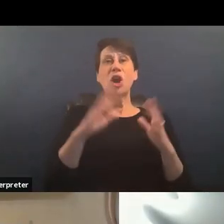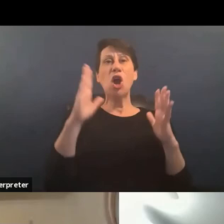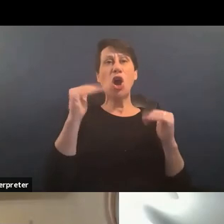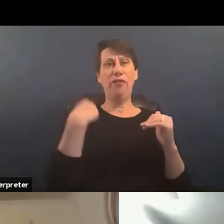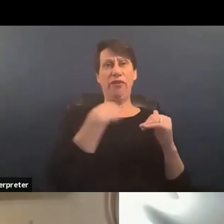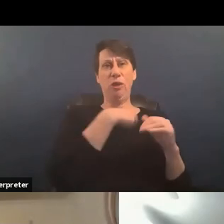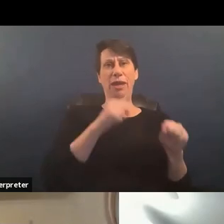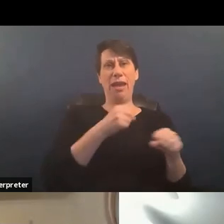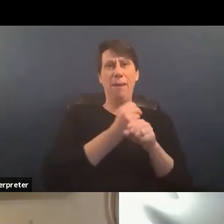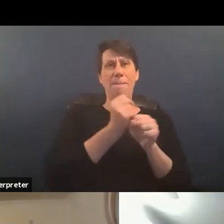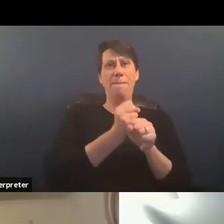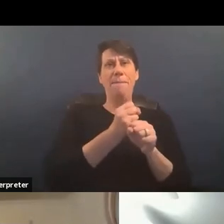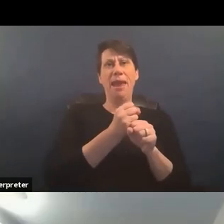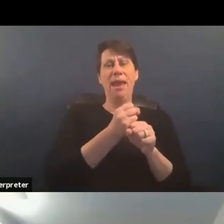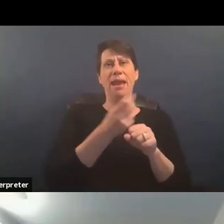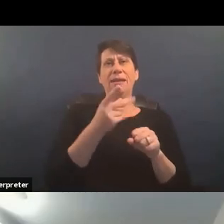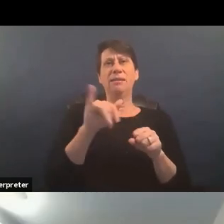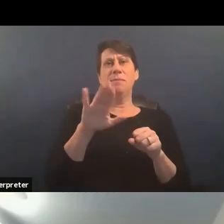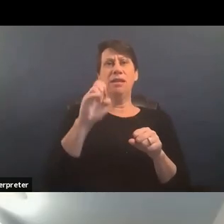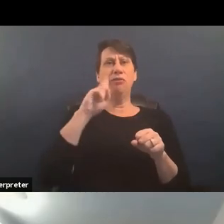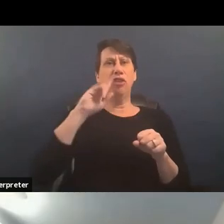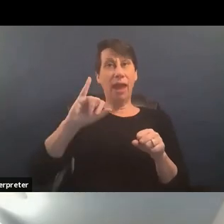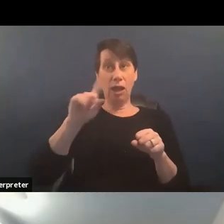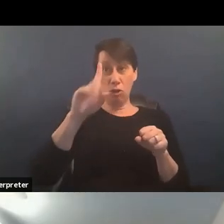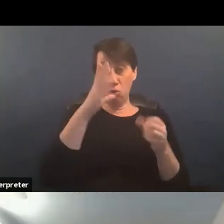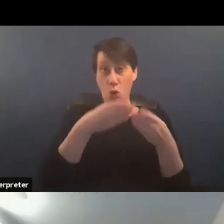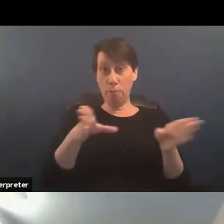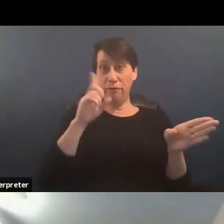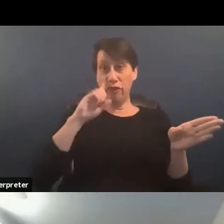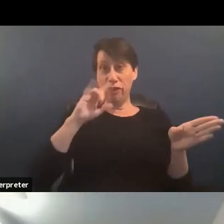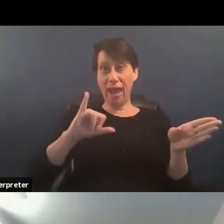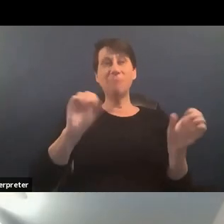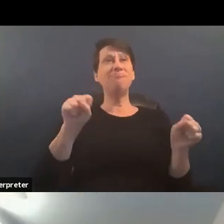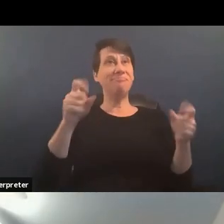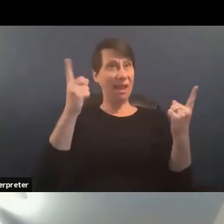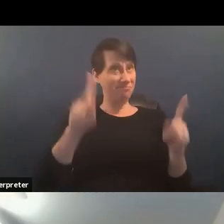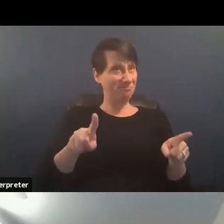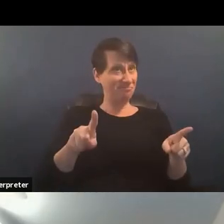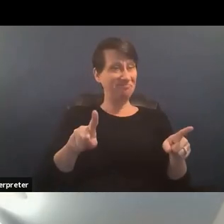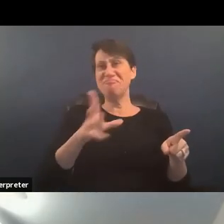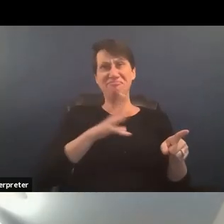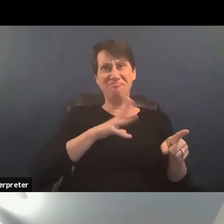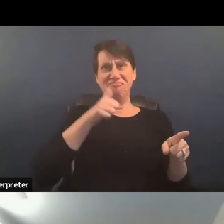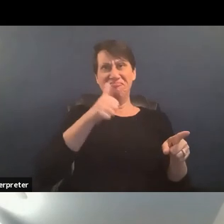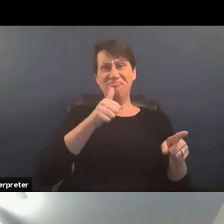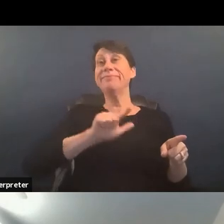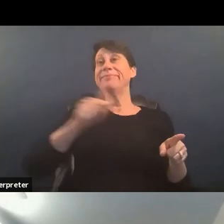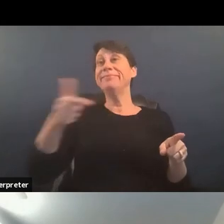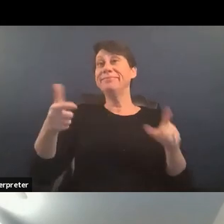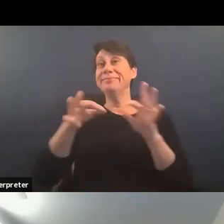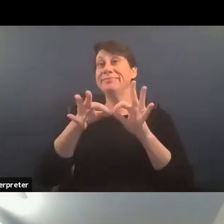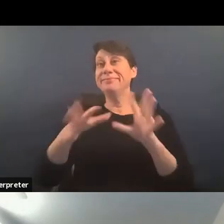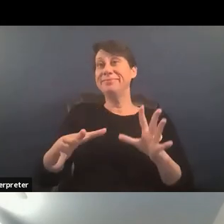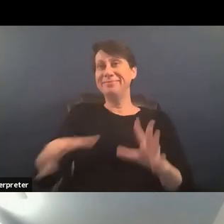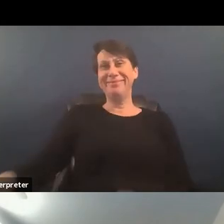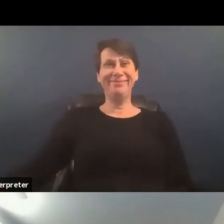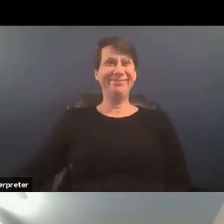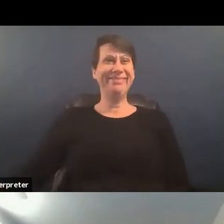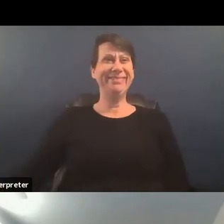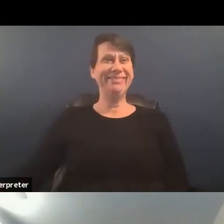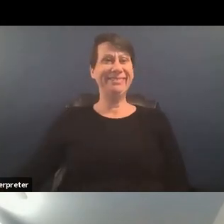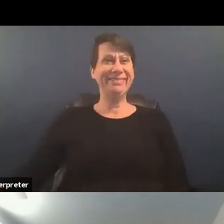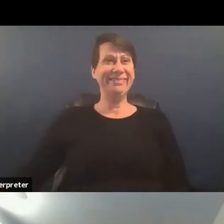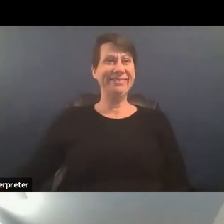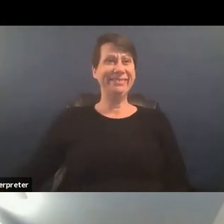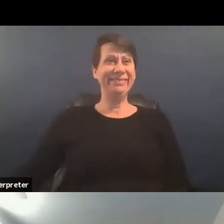space for those would you be open to that absolutely yeah of course okay yeah i would be thrilled to answer them and i actually finally